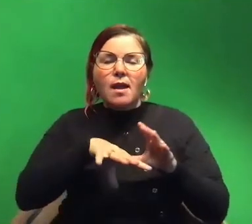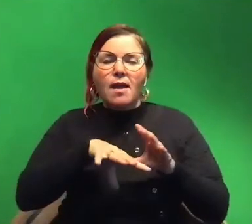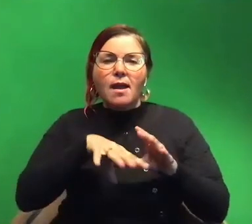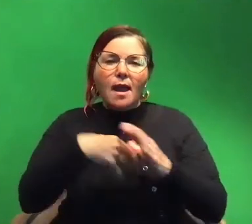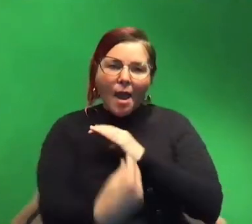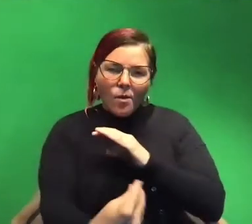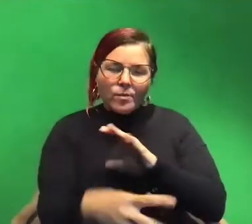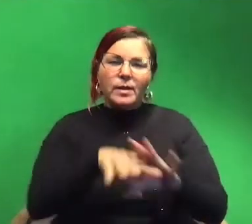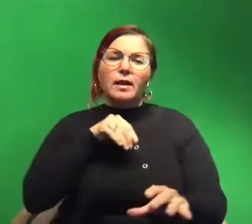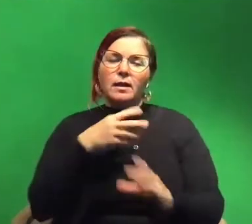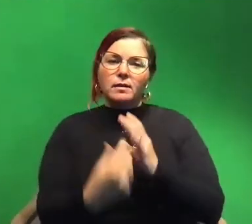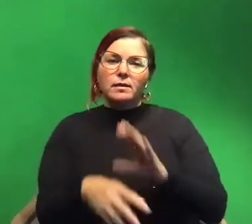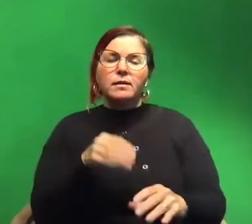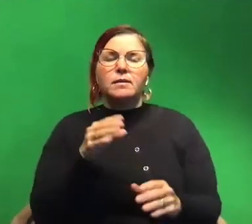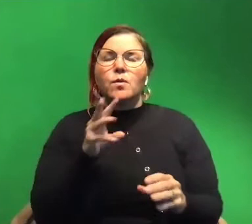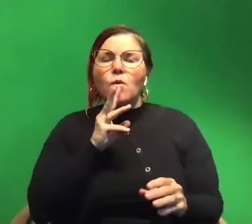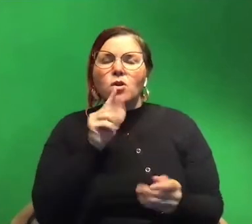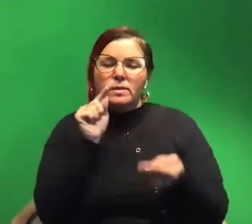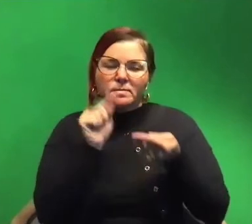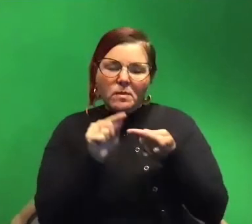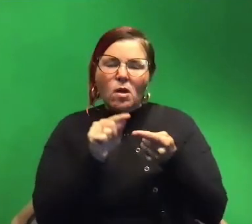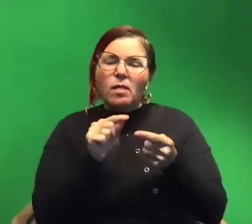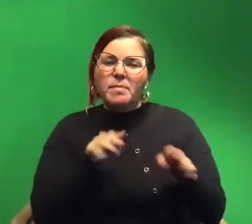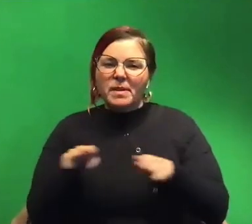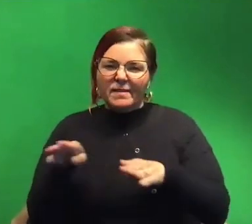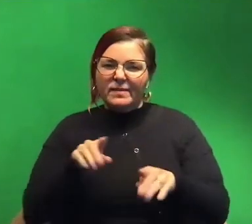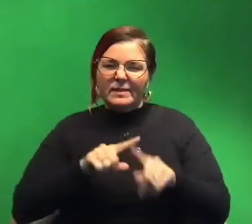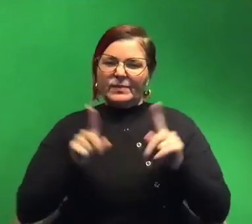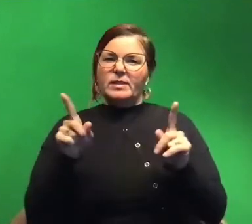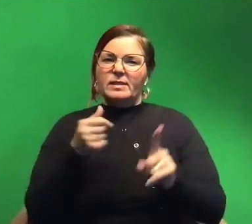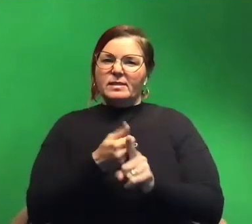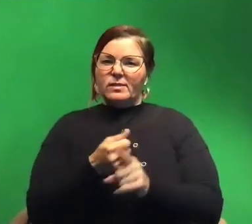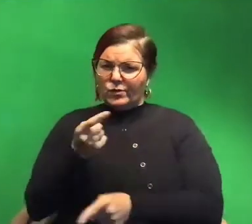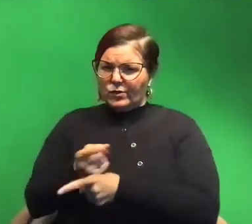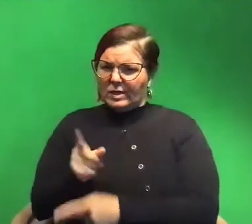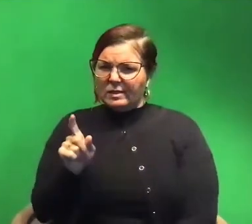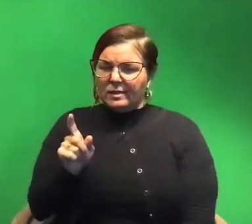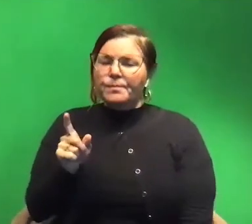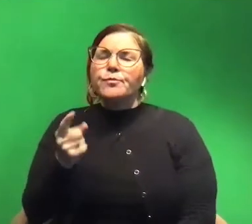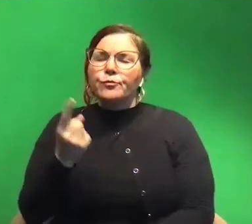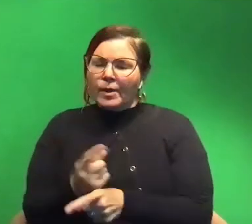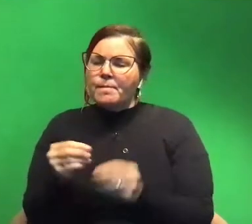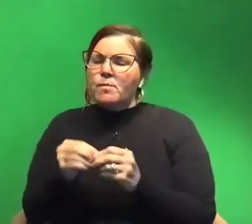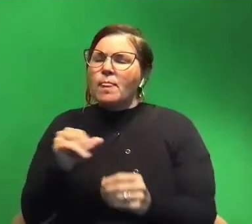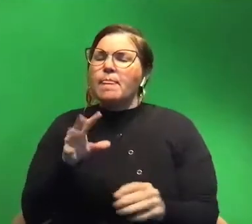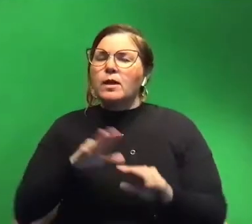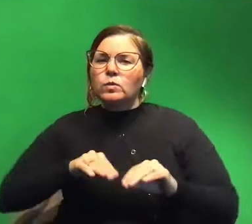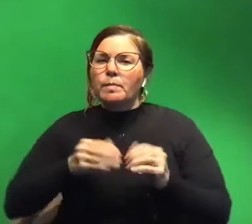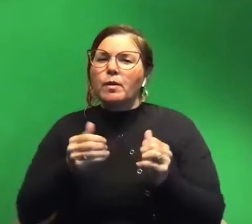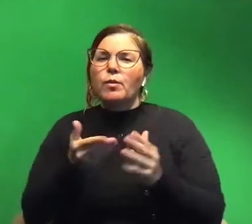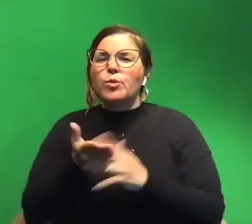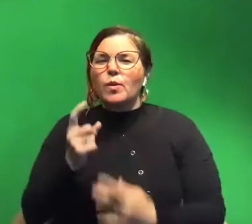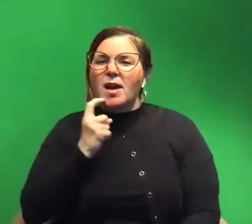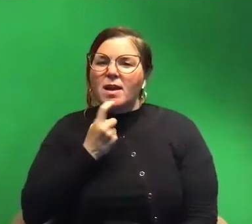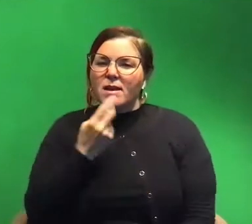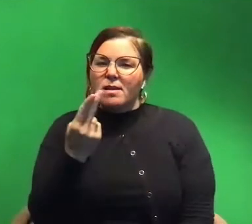Like water at small volumes behaves totally differently right? Yeah so it's more like they're like swimming through honey at that state.